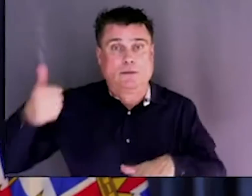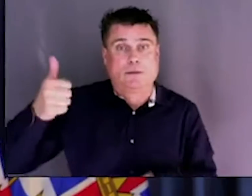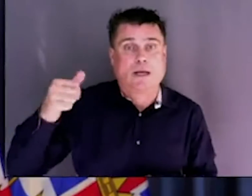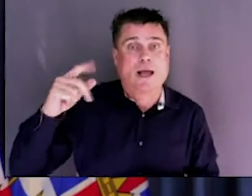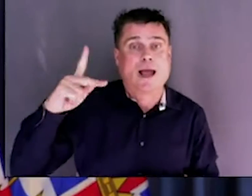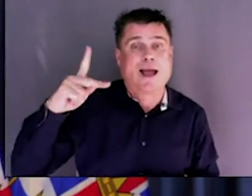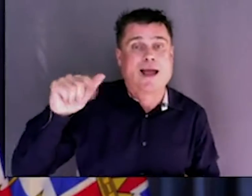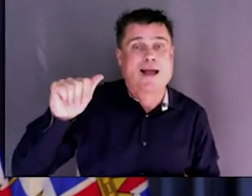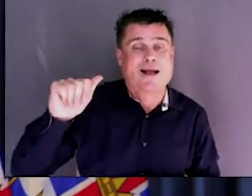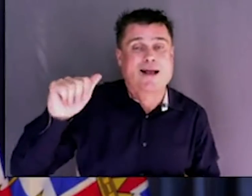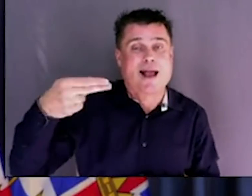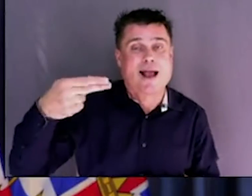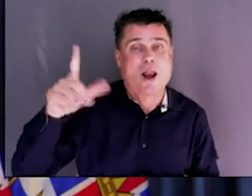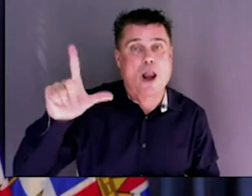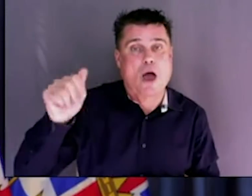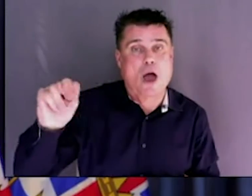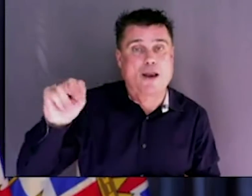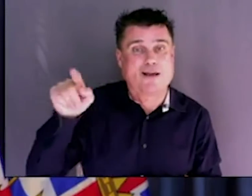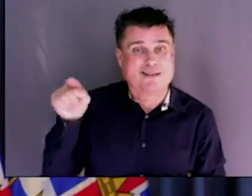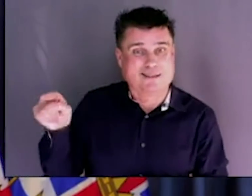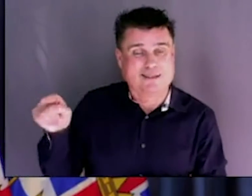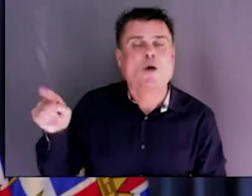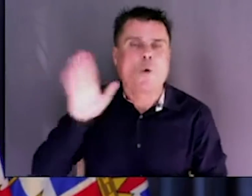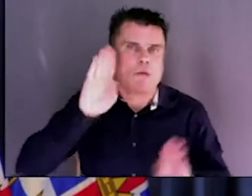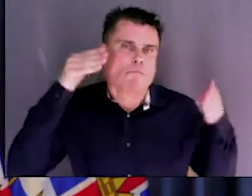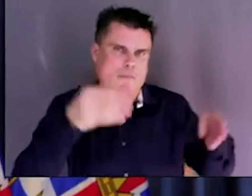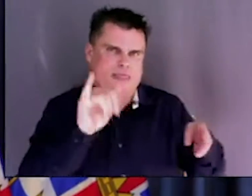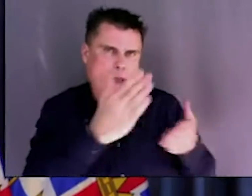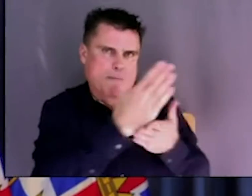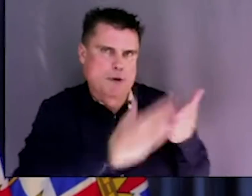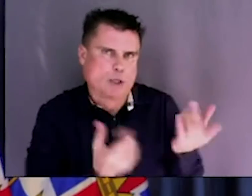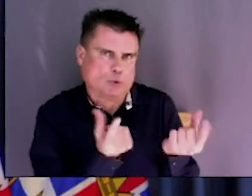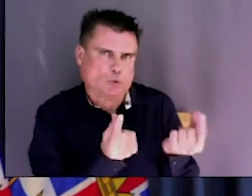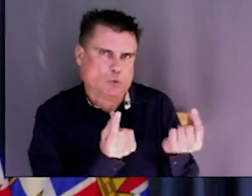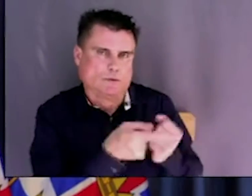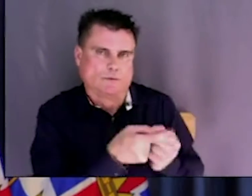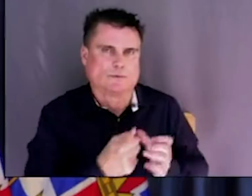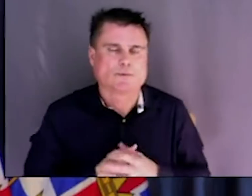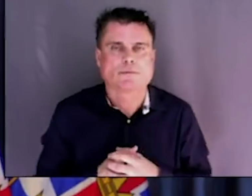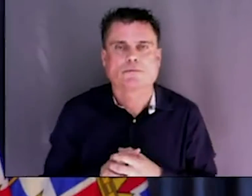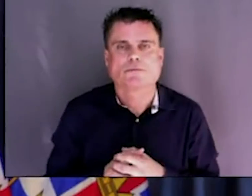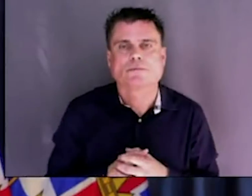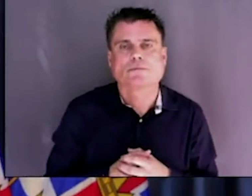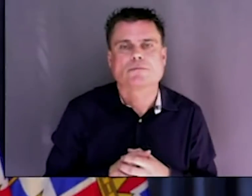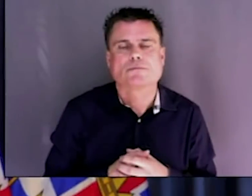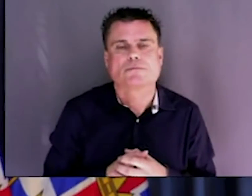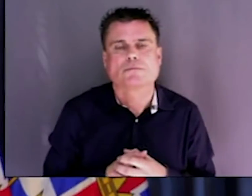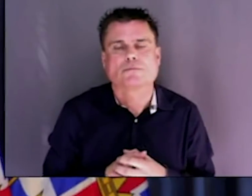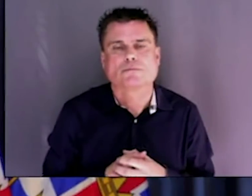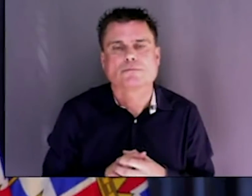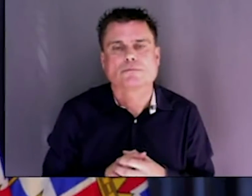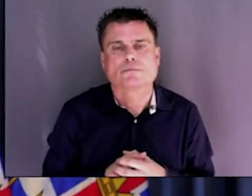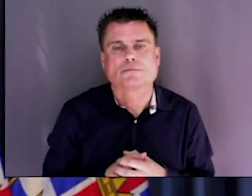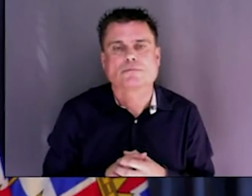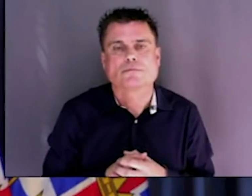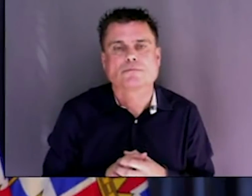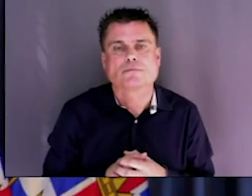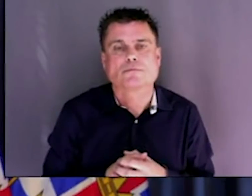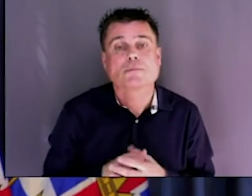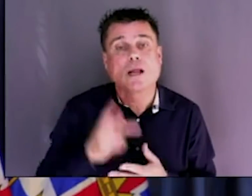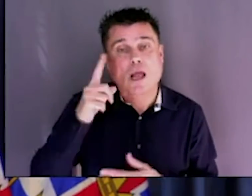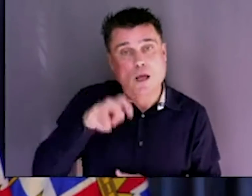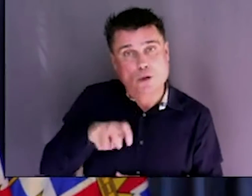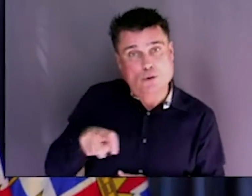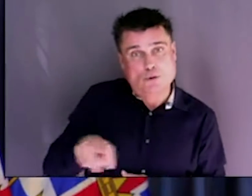the chair of the tourism task force that was created at the request of the tourism sector. They had been given a mandate